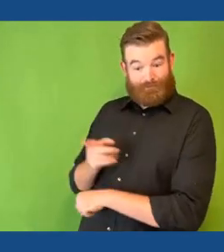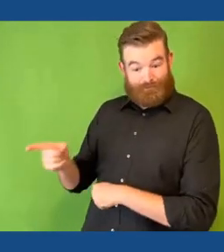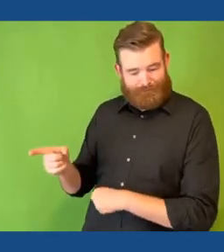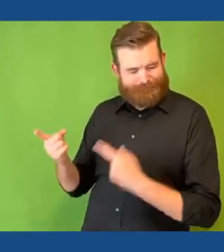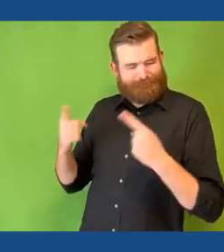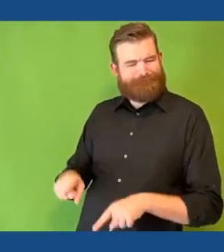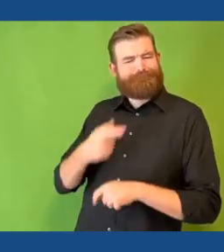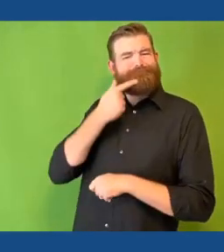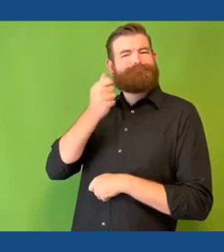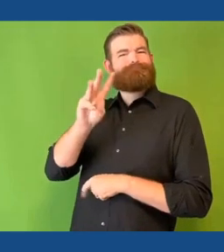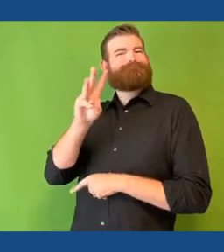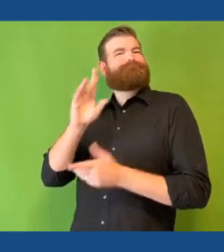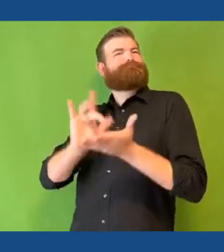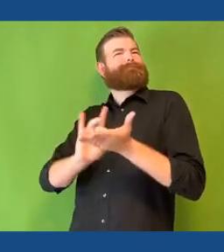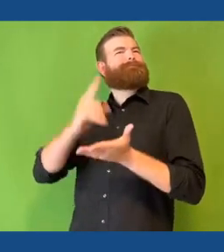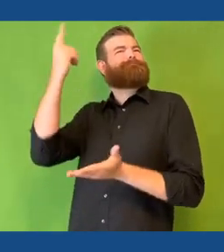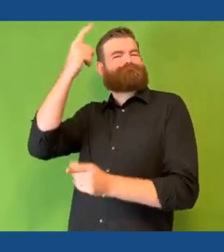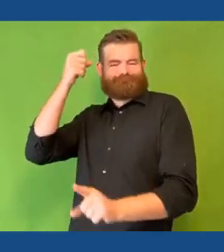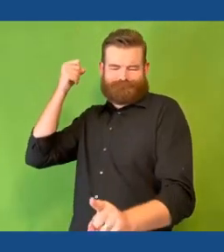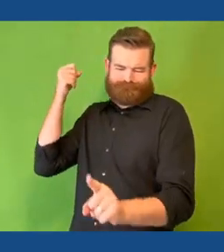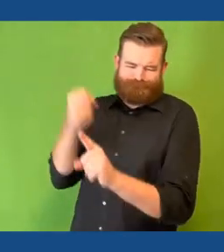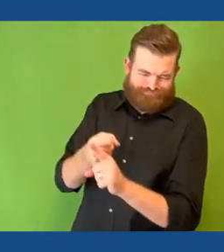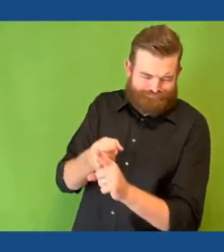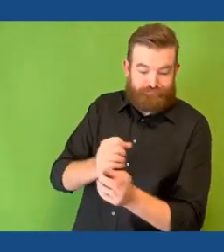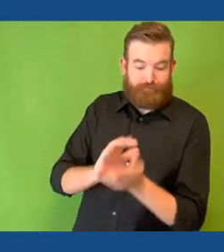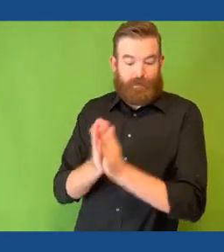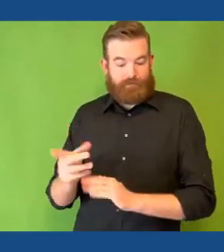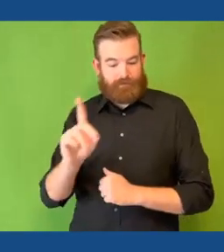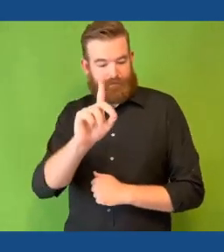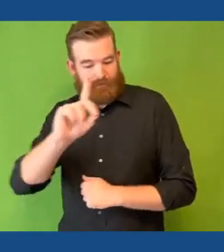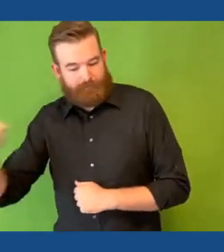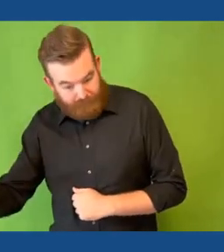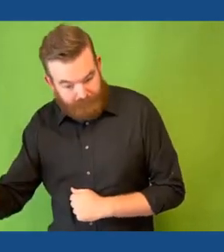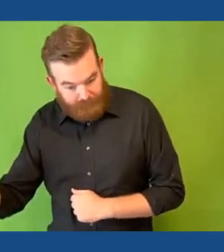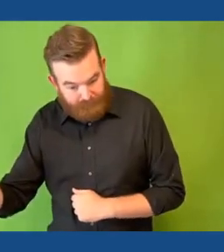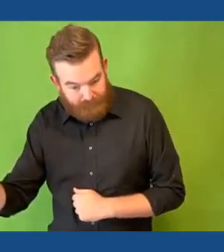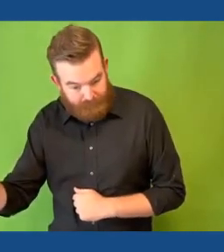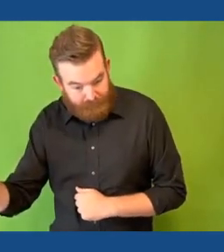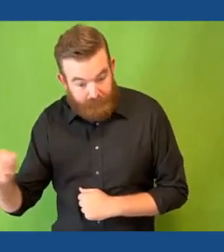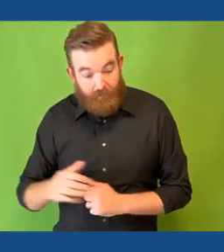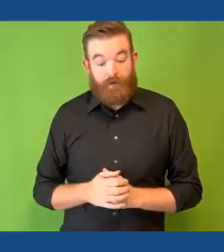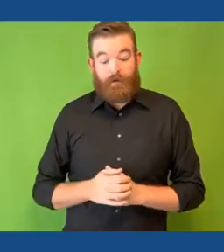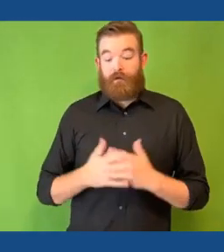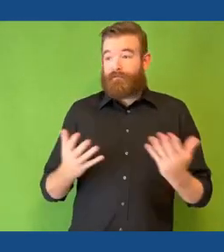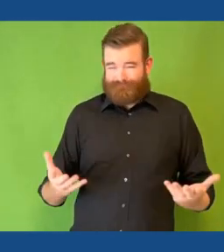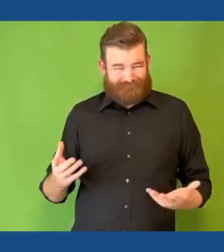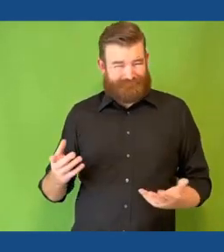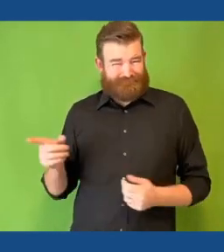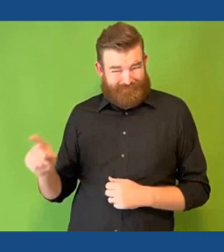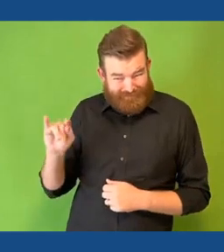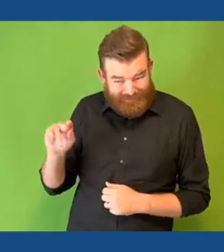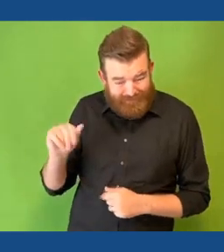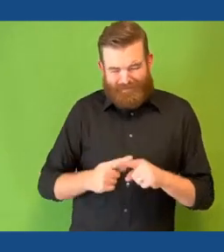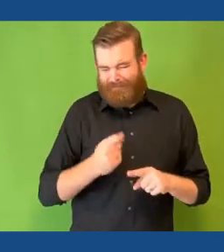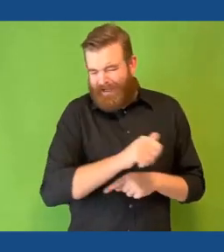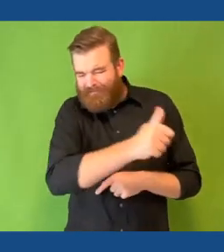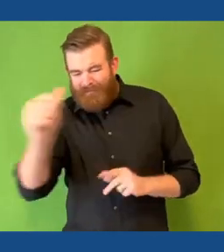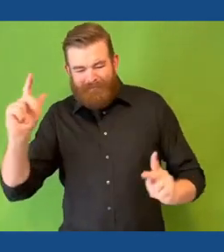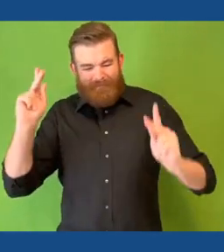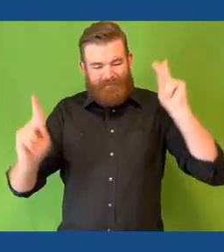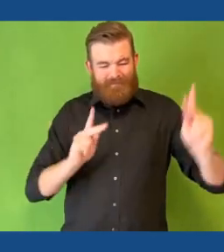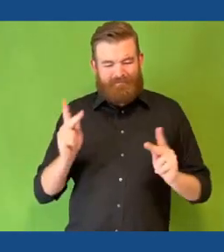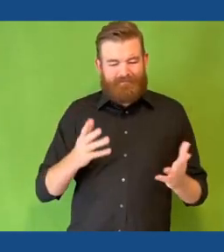My daughter became disabled when she was 16 years old after experiencing a critical medical event and like Tina many individuals